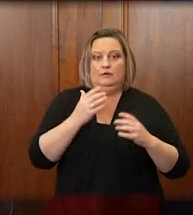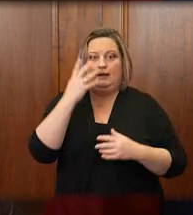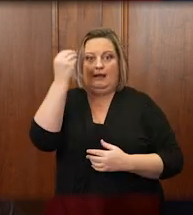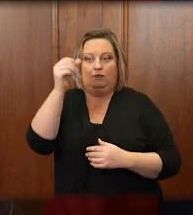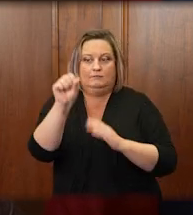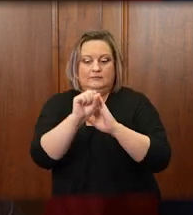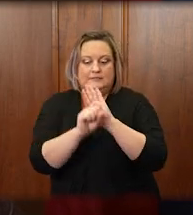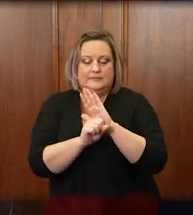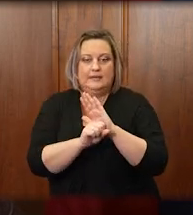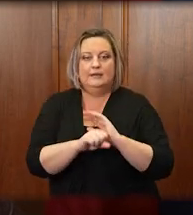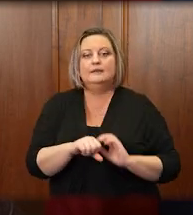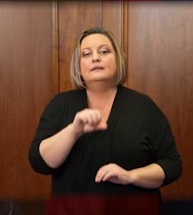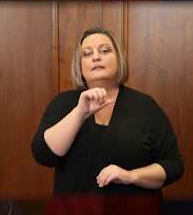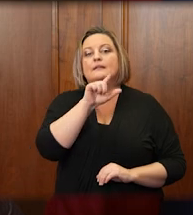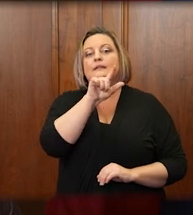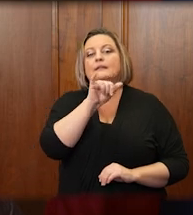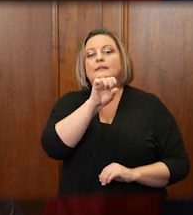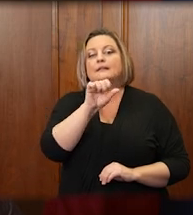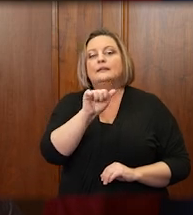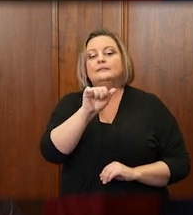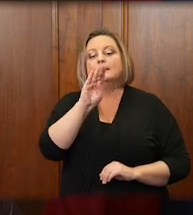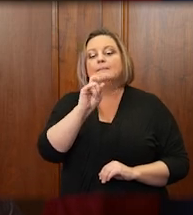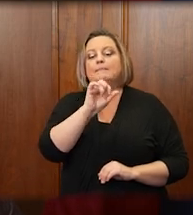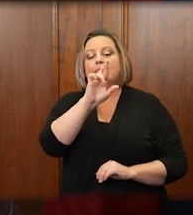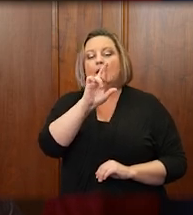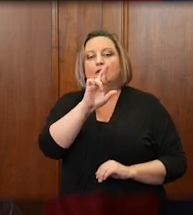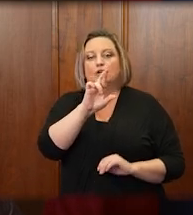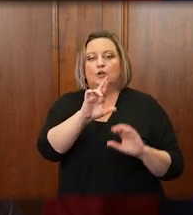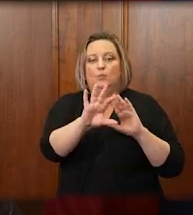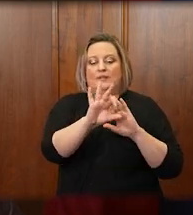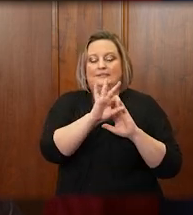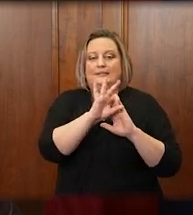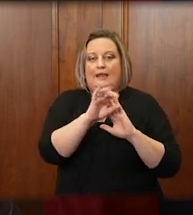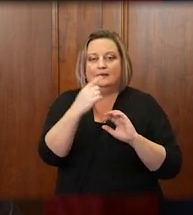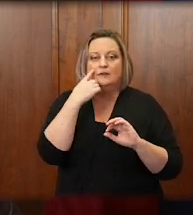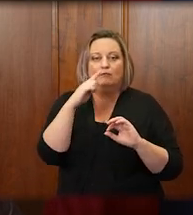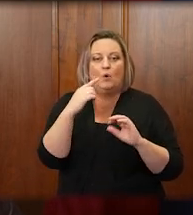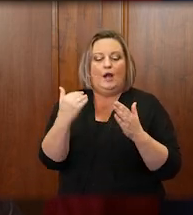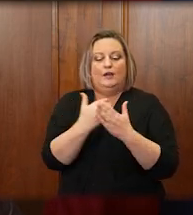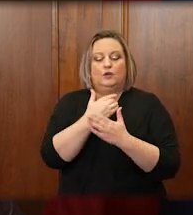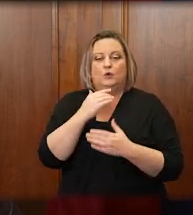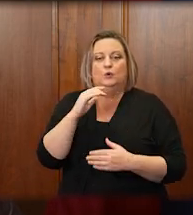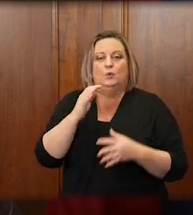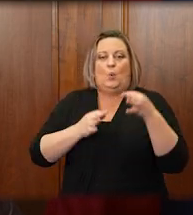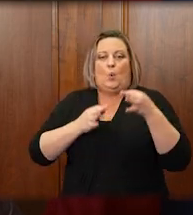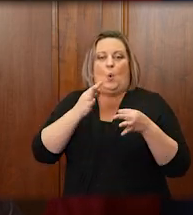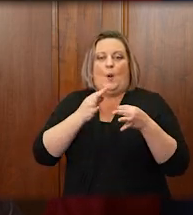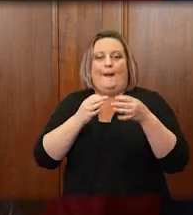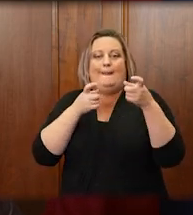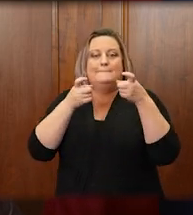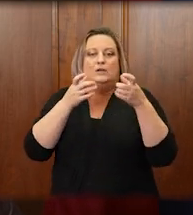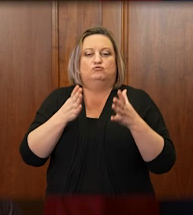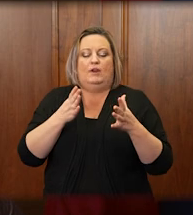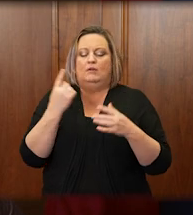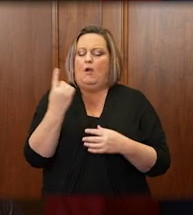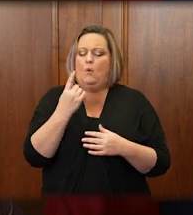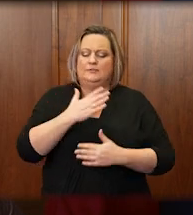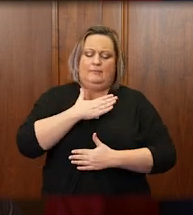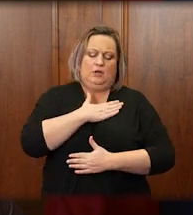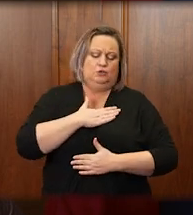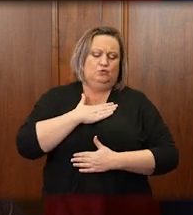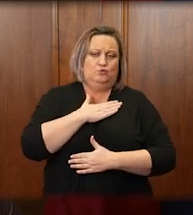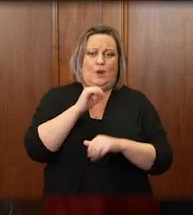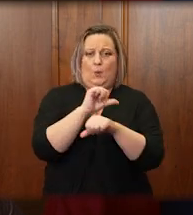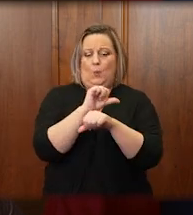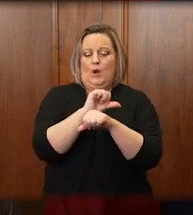Counsel, Elisa Butler, was selected to be our new court administrator. She has always been a joy to work with, and I know